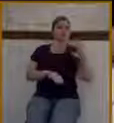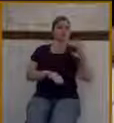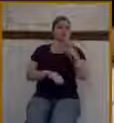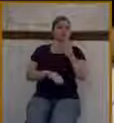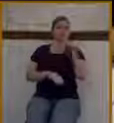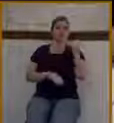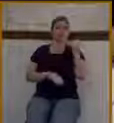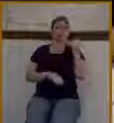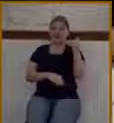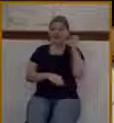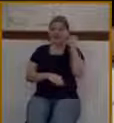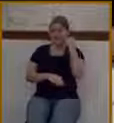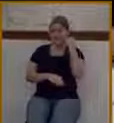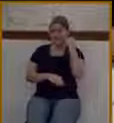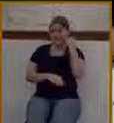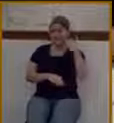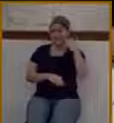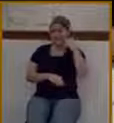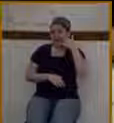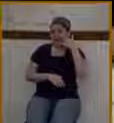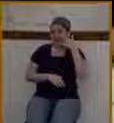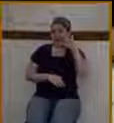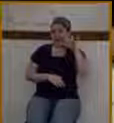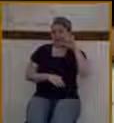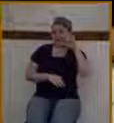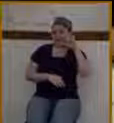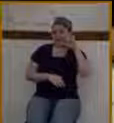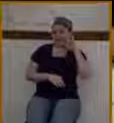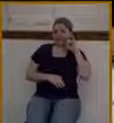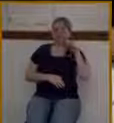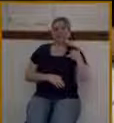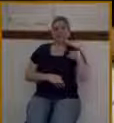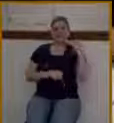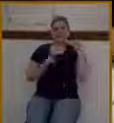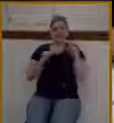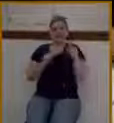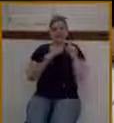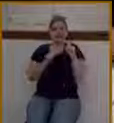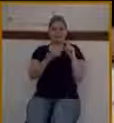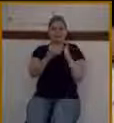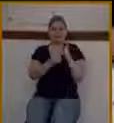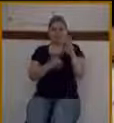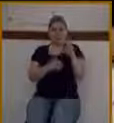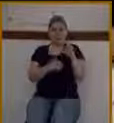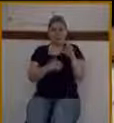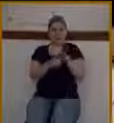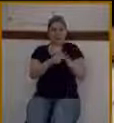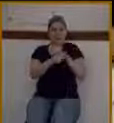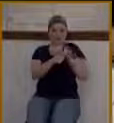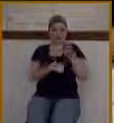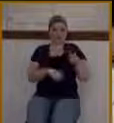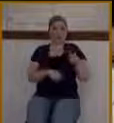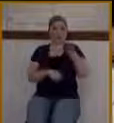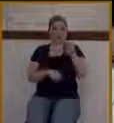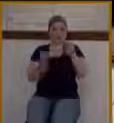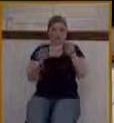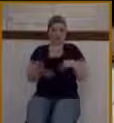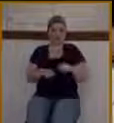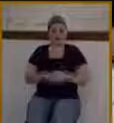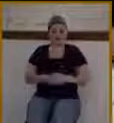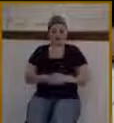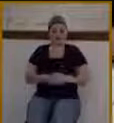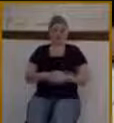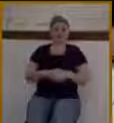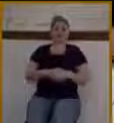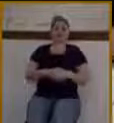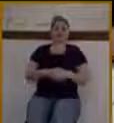location. It stores it in a hidden file. If you carry an iPhone with you, there's a sense in which somebody out there, the